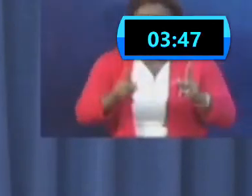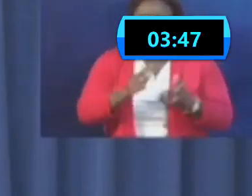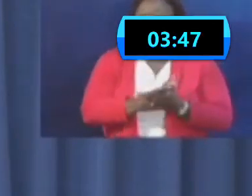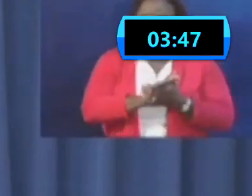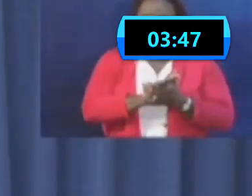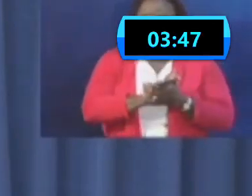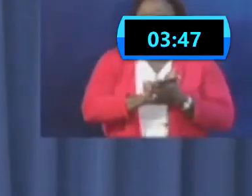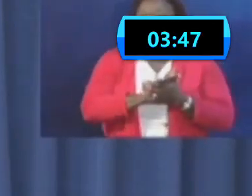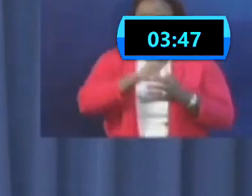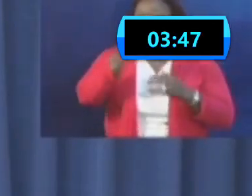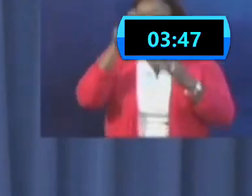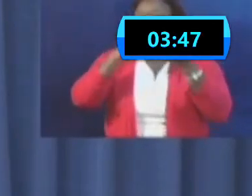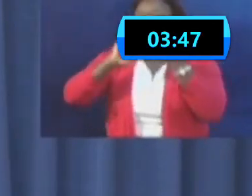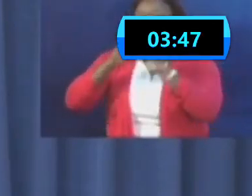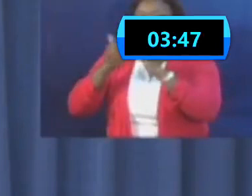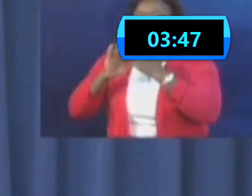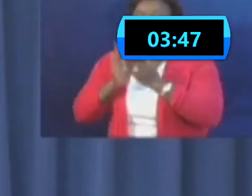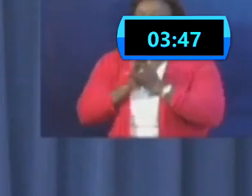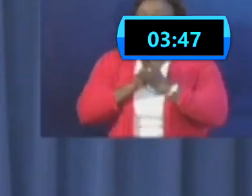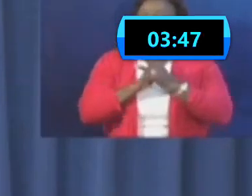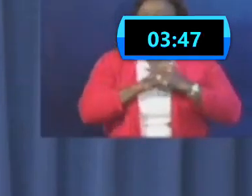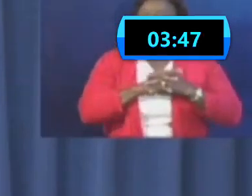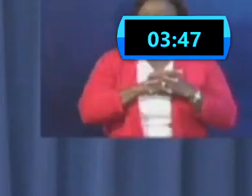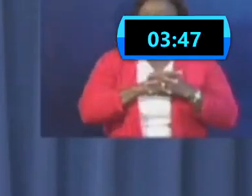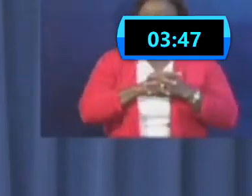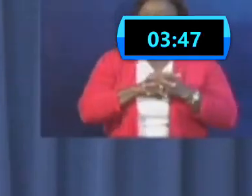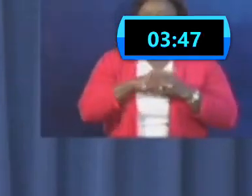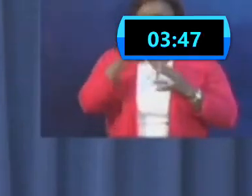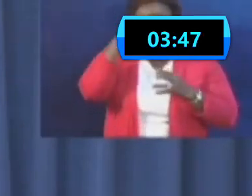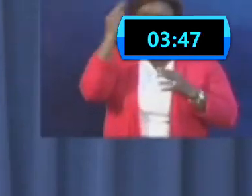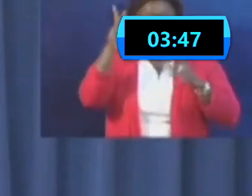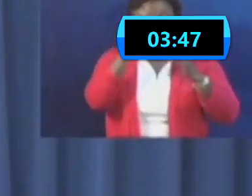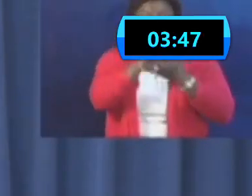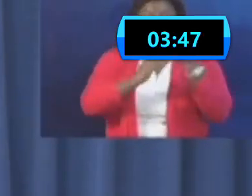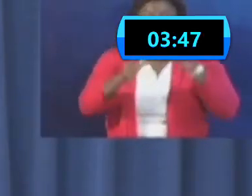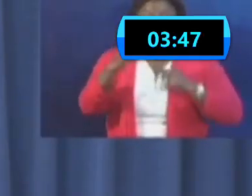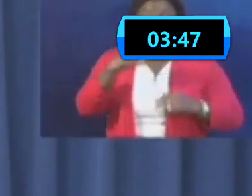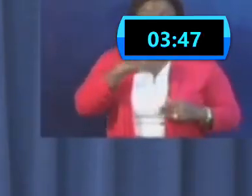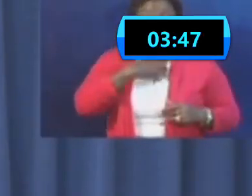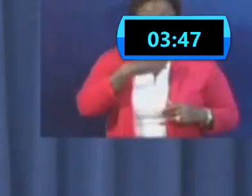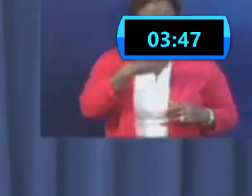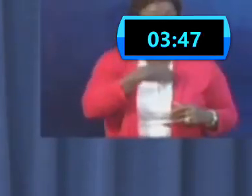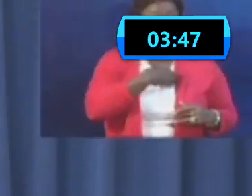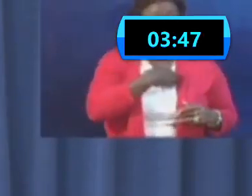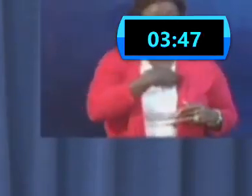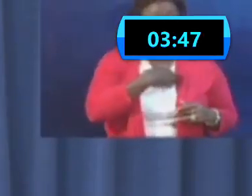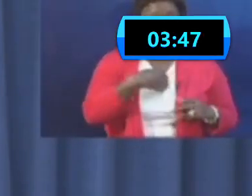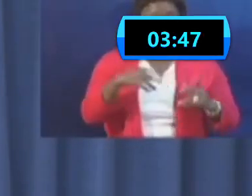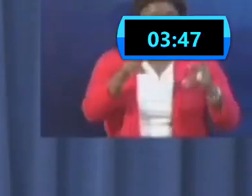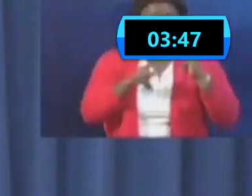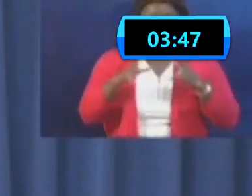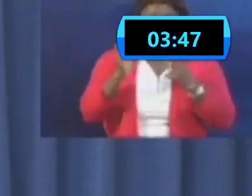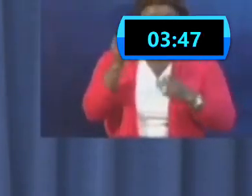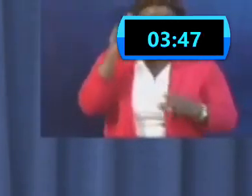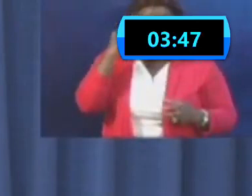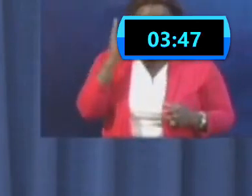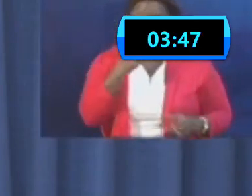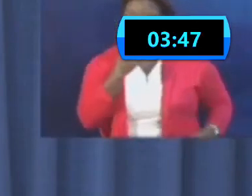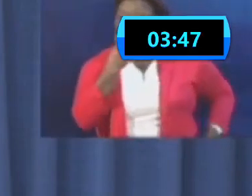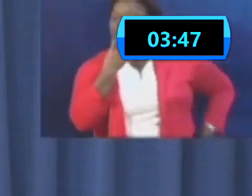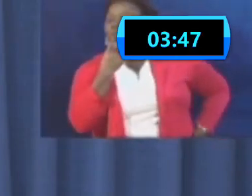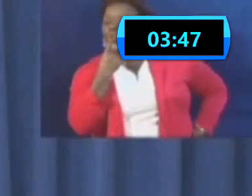community because we have had complaints or we've had seen stories about people wanting to know who,